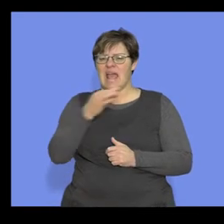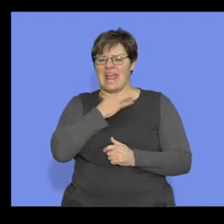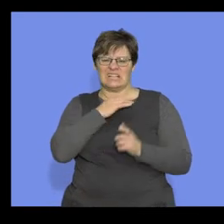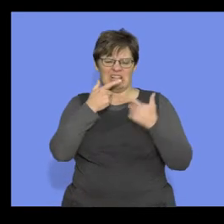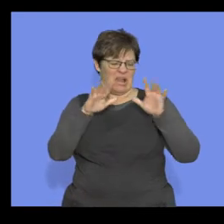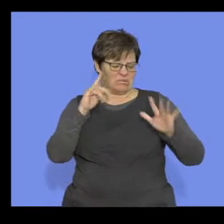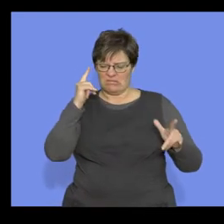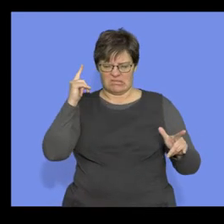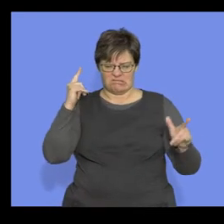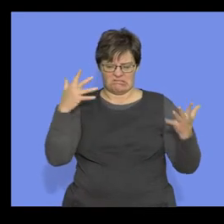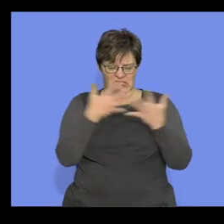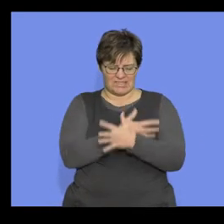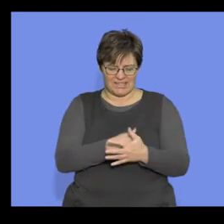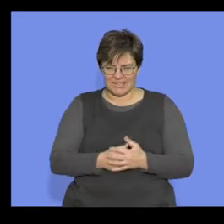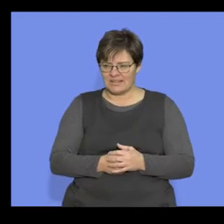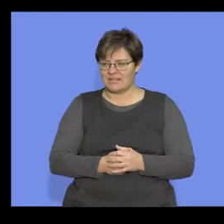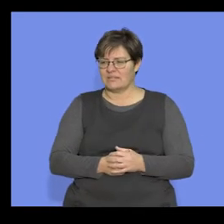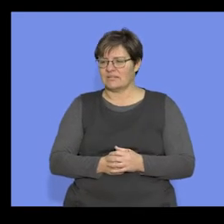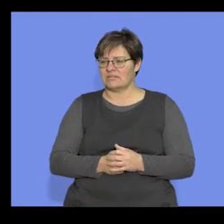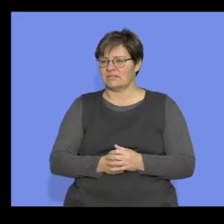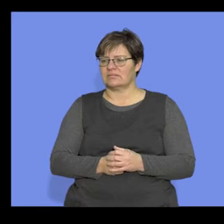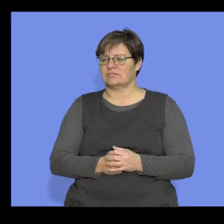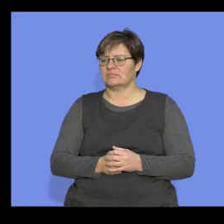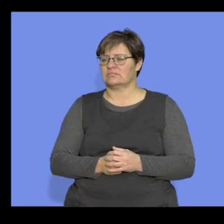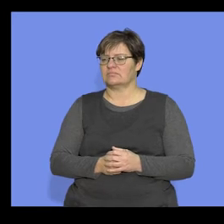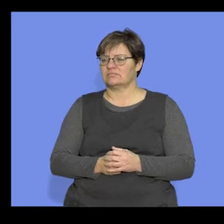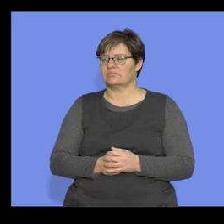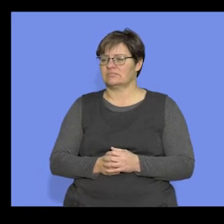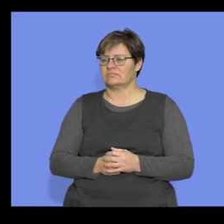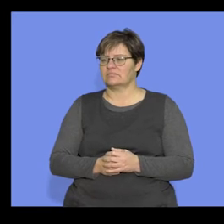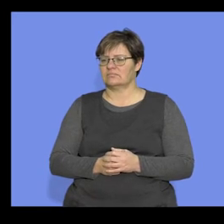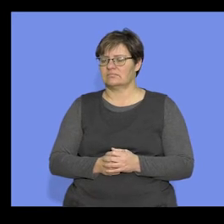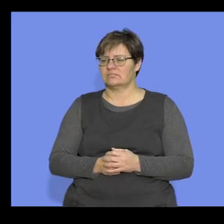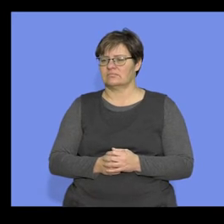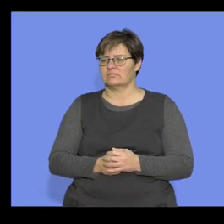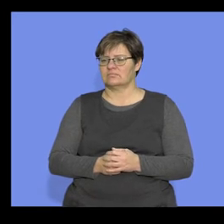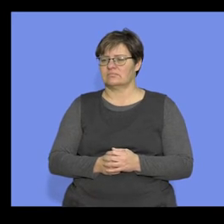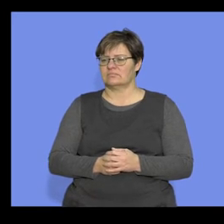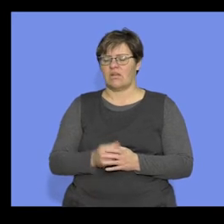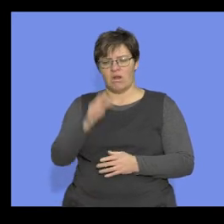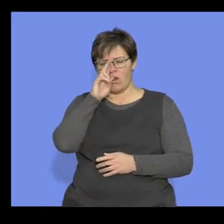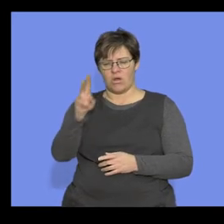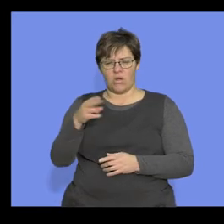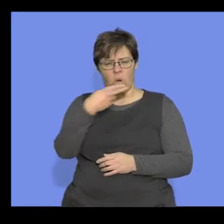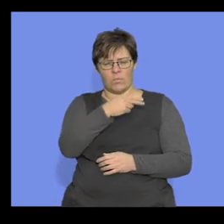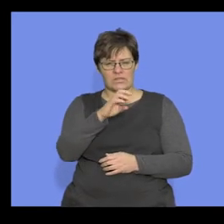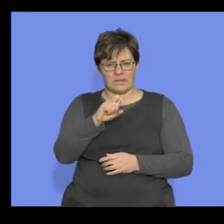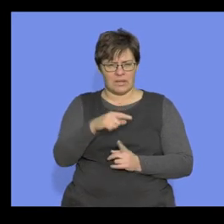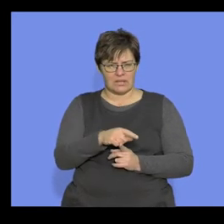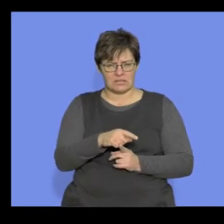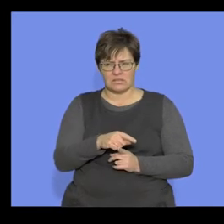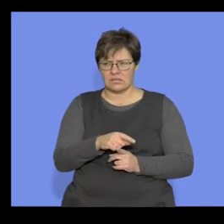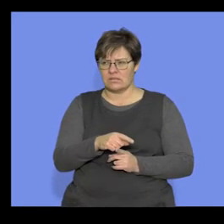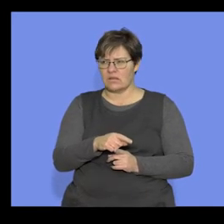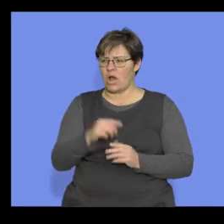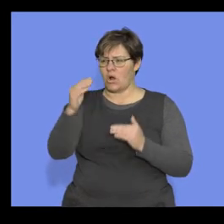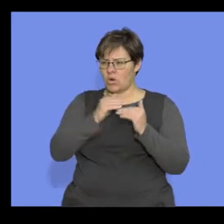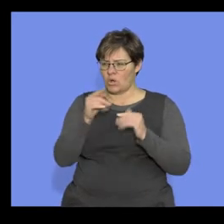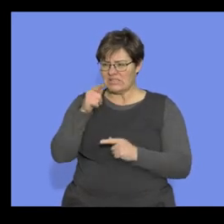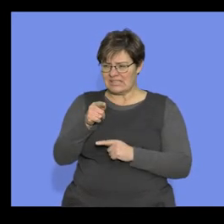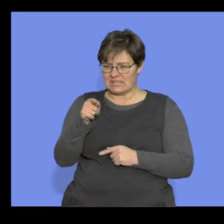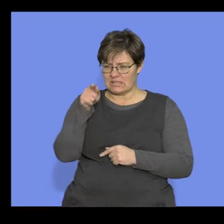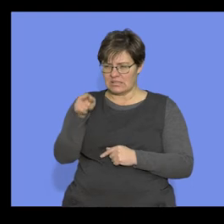thal. All English language out the window there. So guys, there we go. This has got, now have a look here. Homo